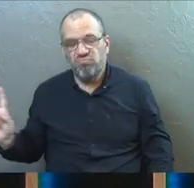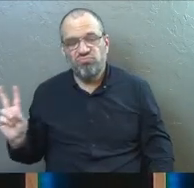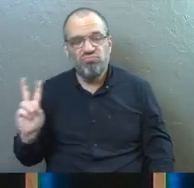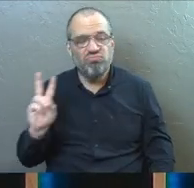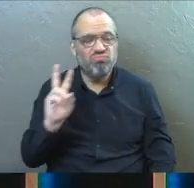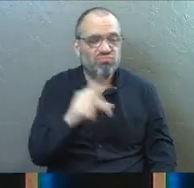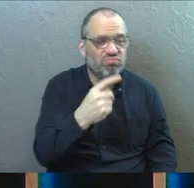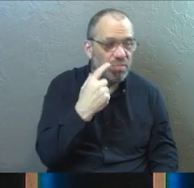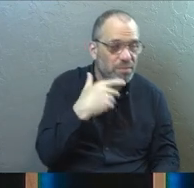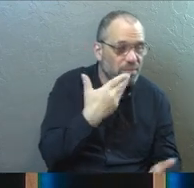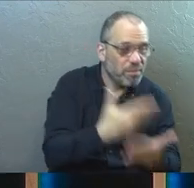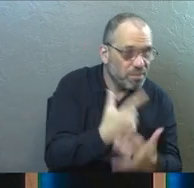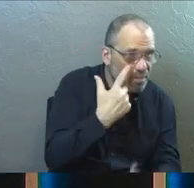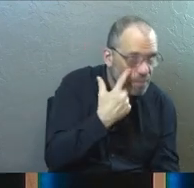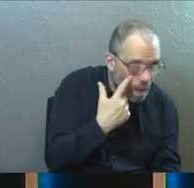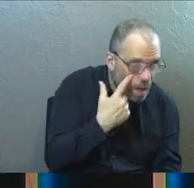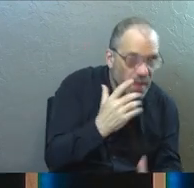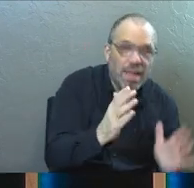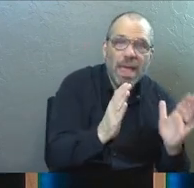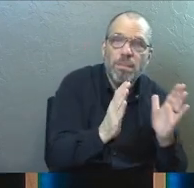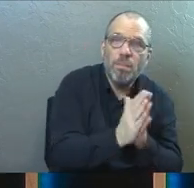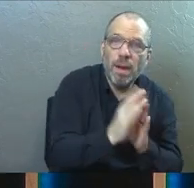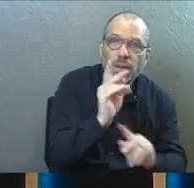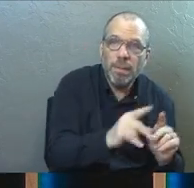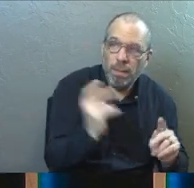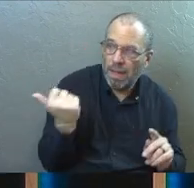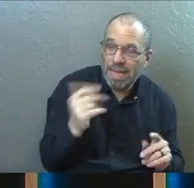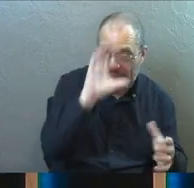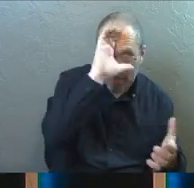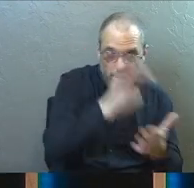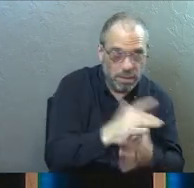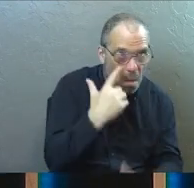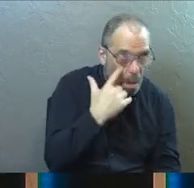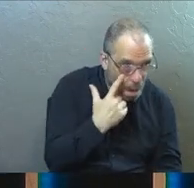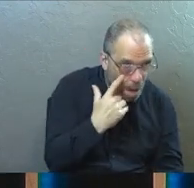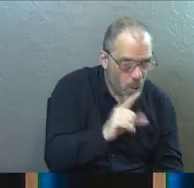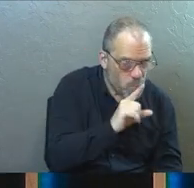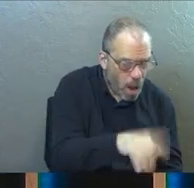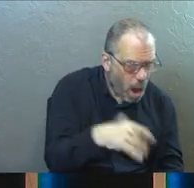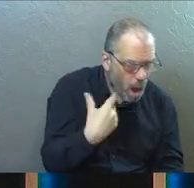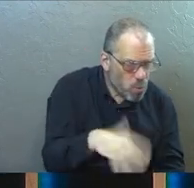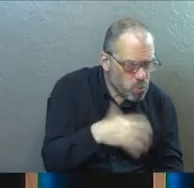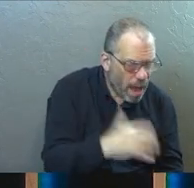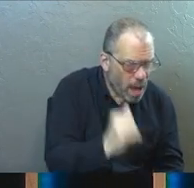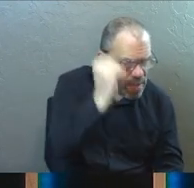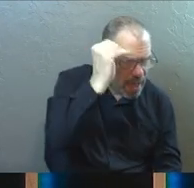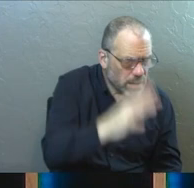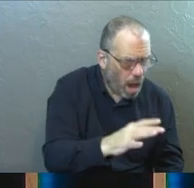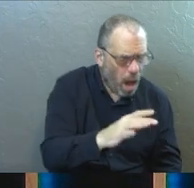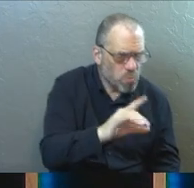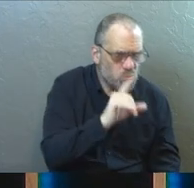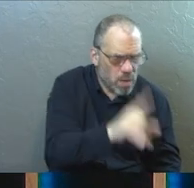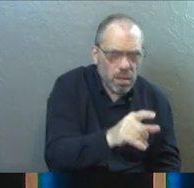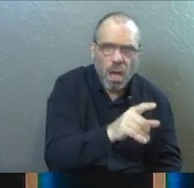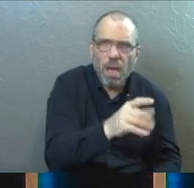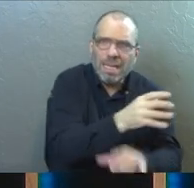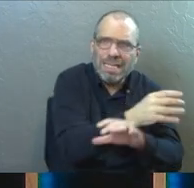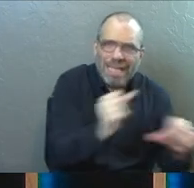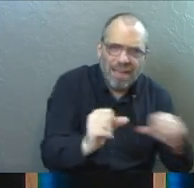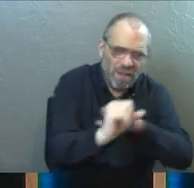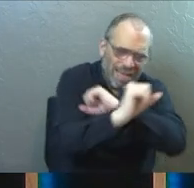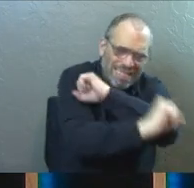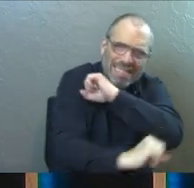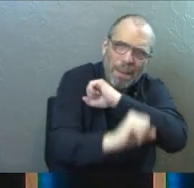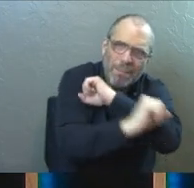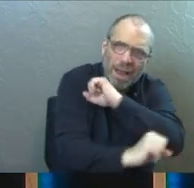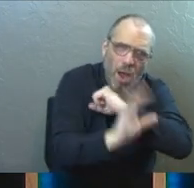what's going on. And when they arrive, they pray for the people. They believe what they're seeing is real. That God is actually saving